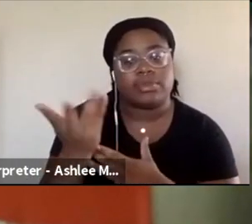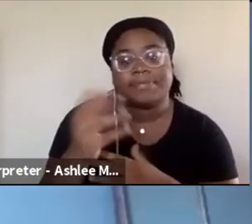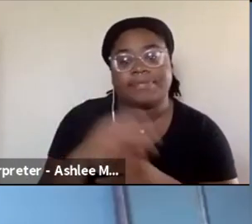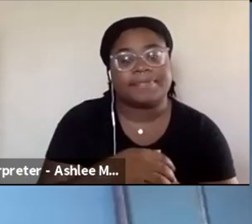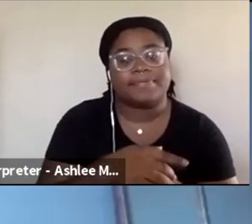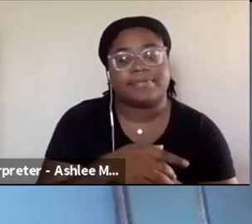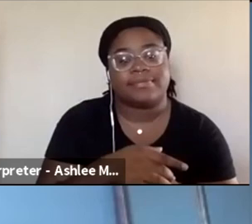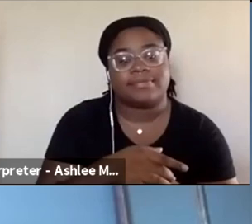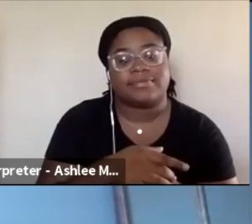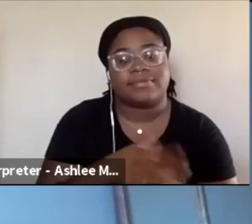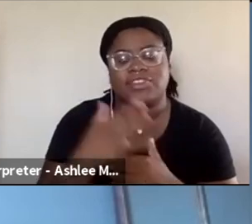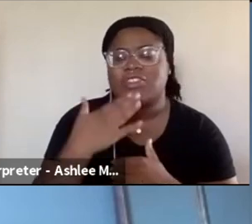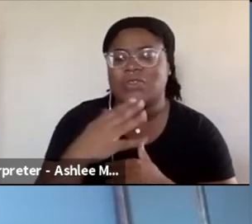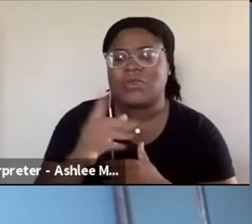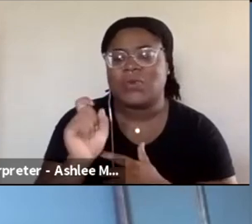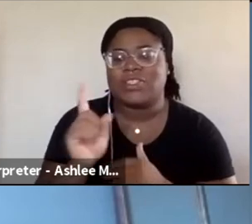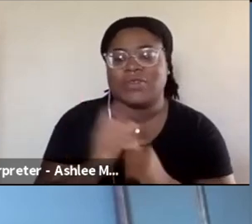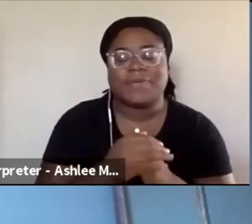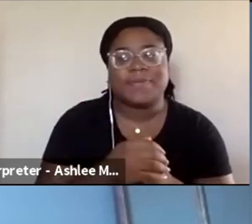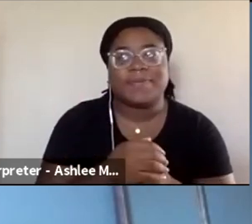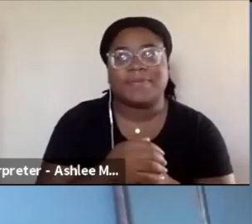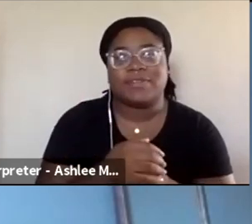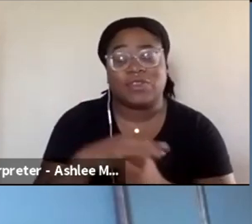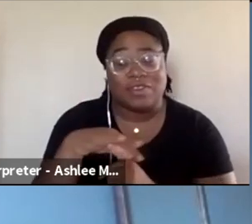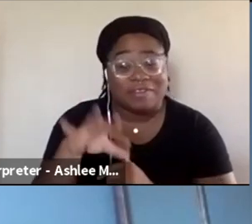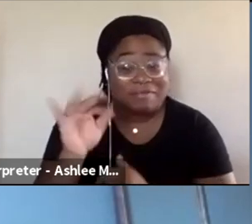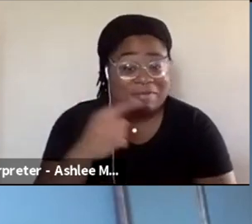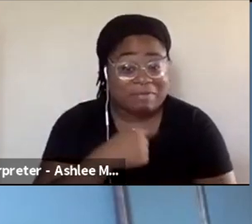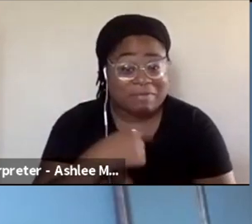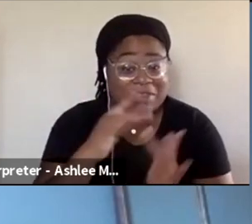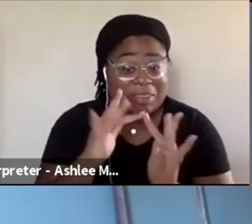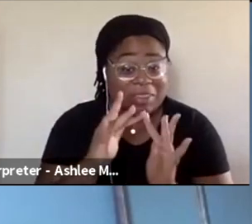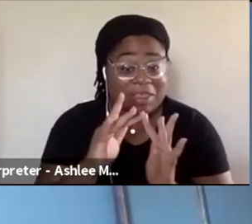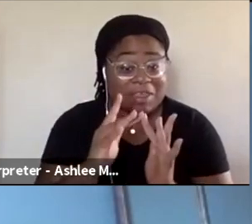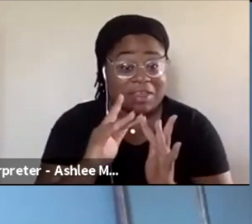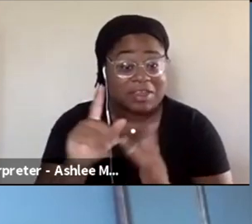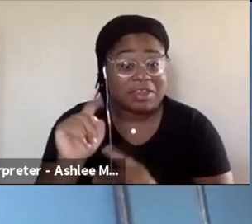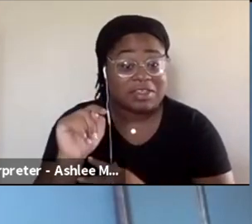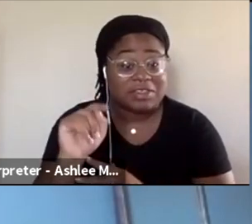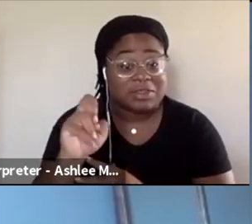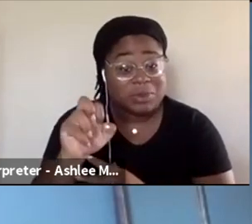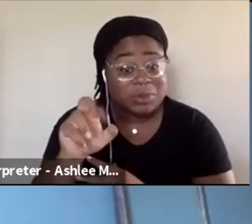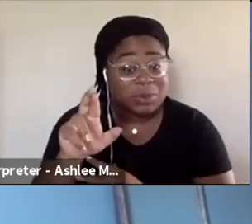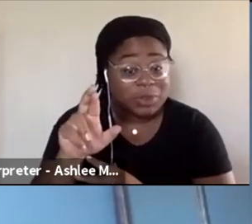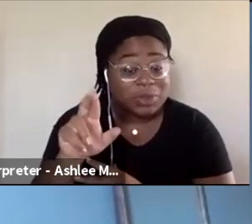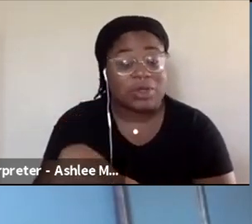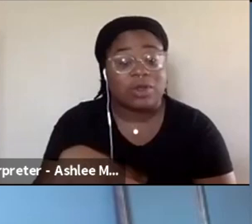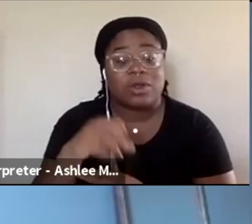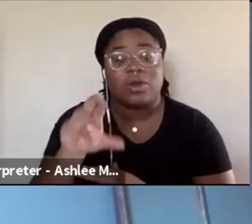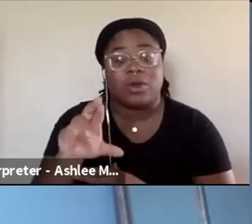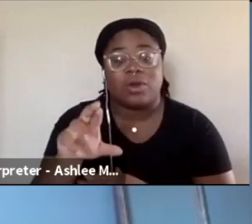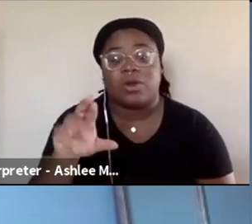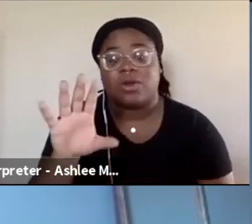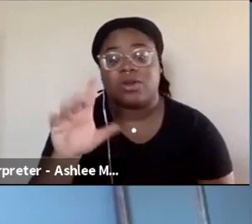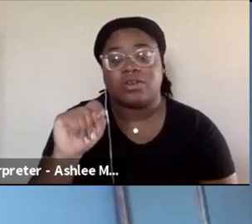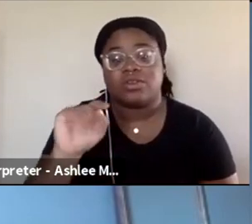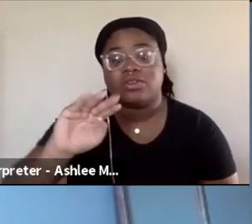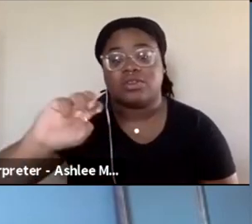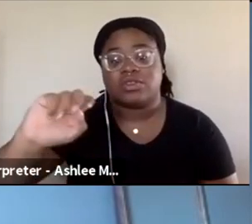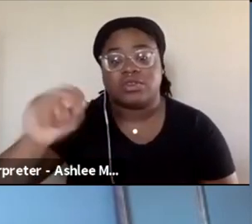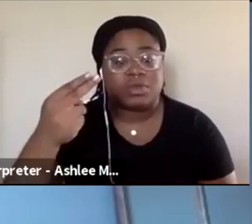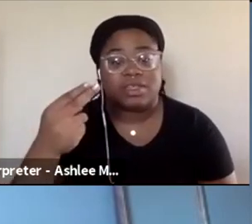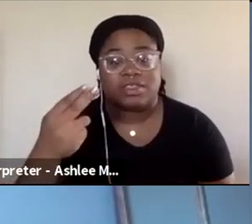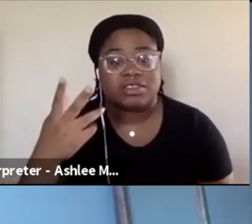That's a really good question. You can find me online on Twitter at Bijan Steven or on Twitch. Same name at Bijan Steven.